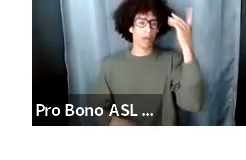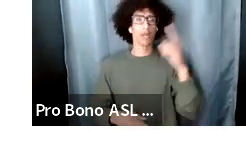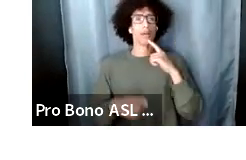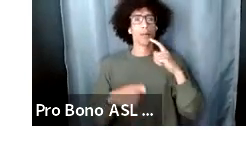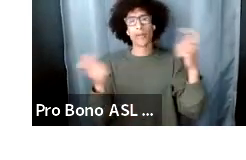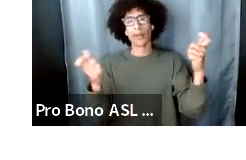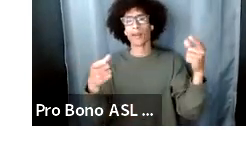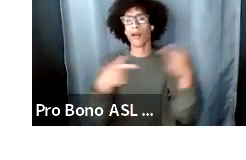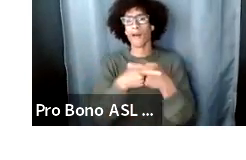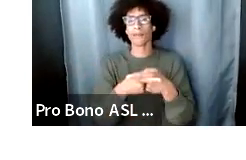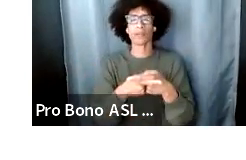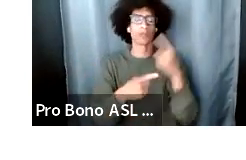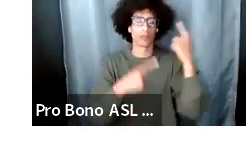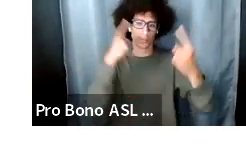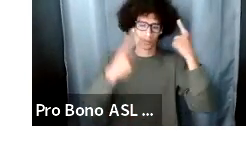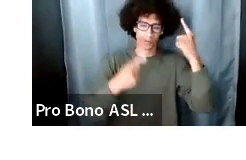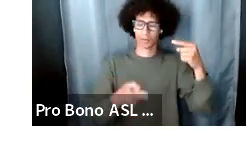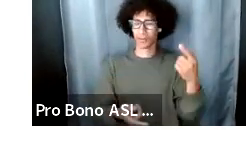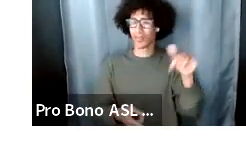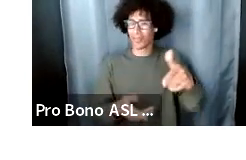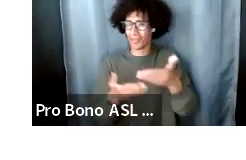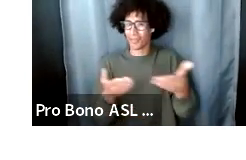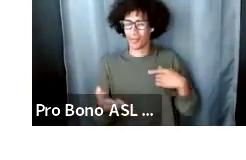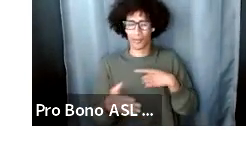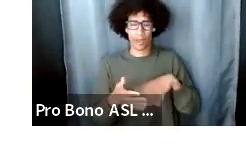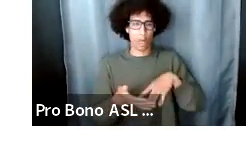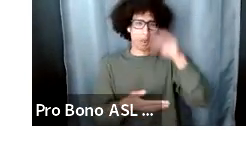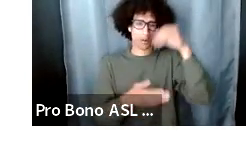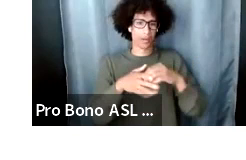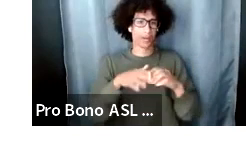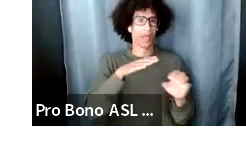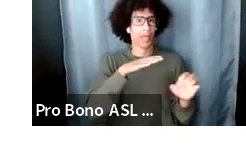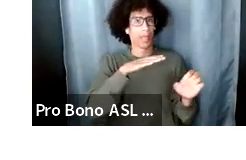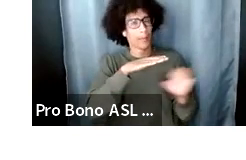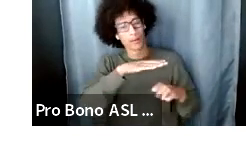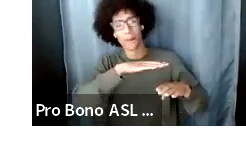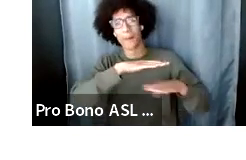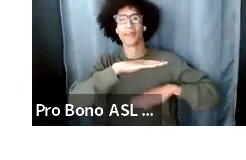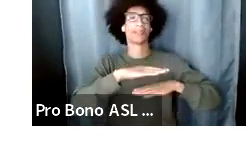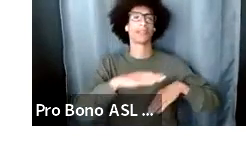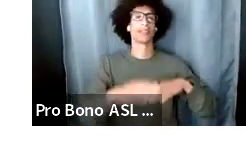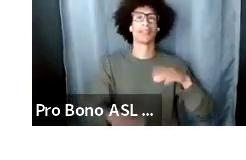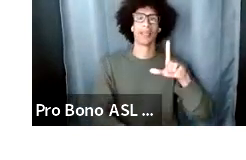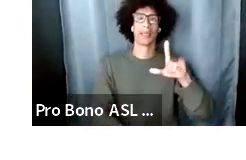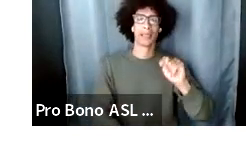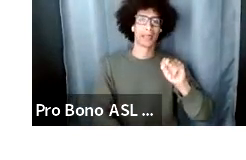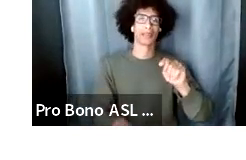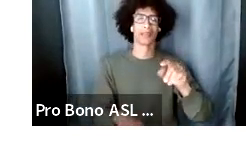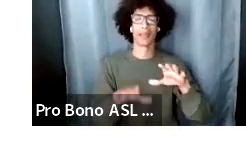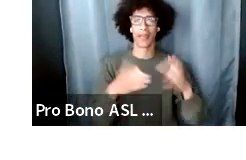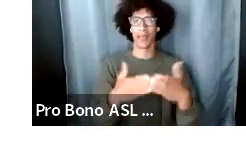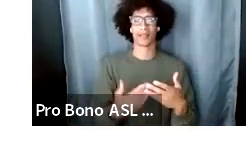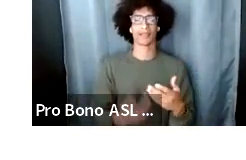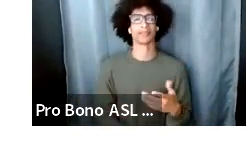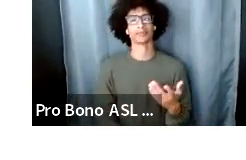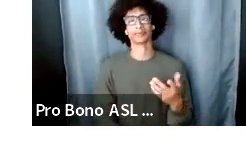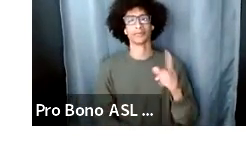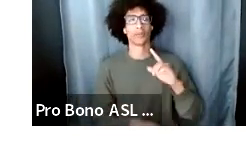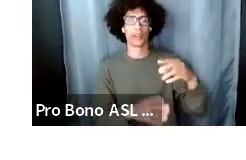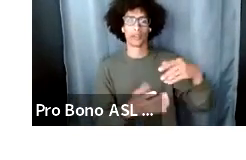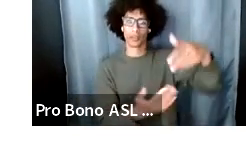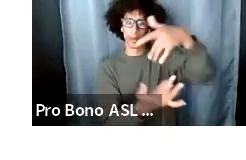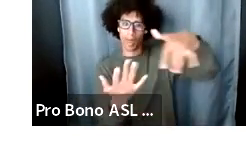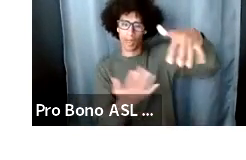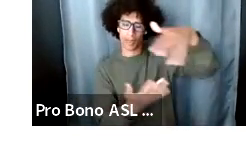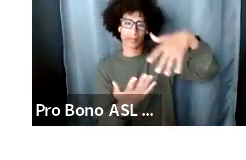these are things we learned in elementary literature class what are the conflicts is it versus society self god spirituality another